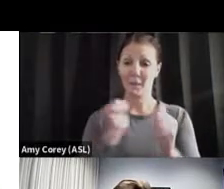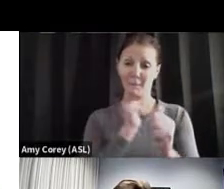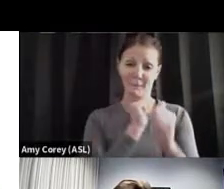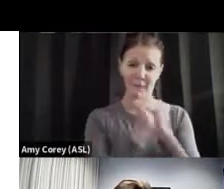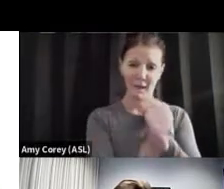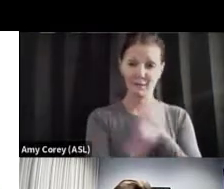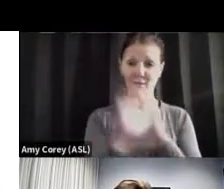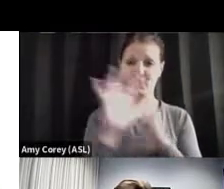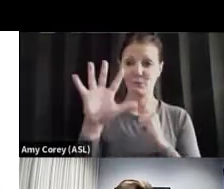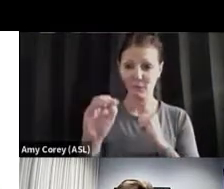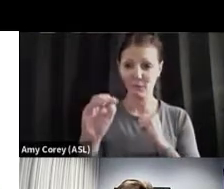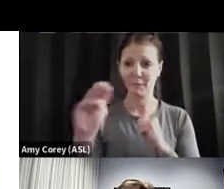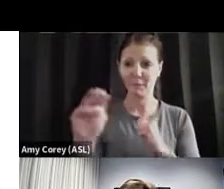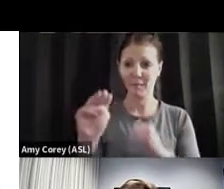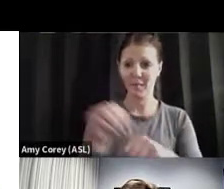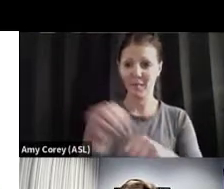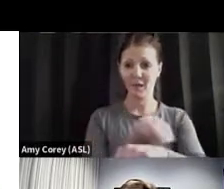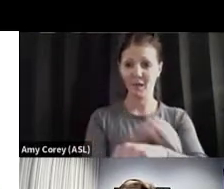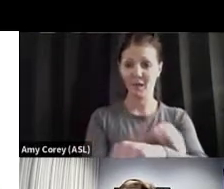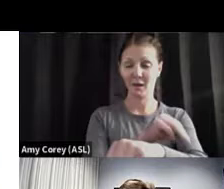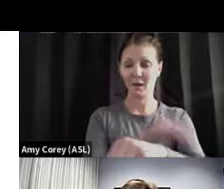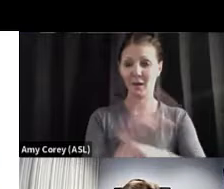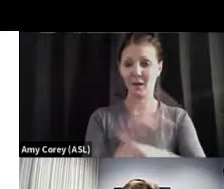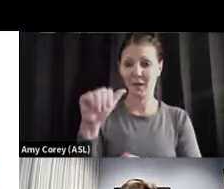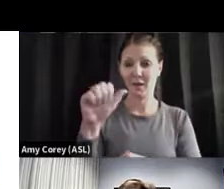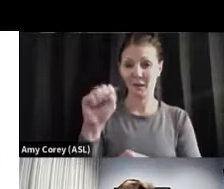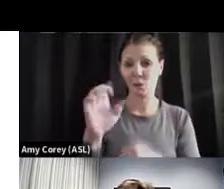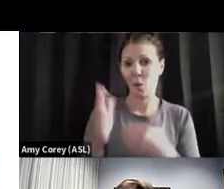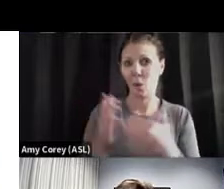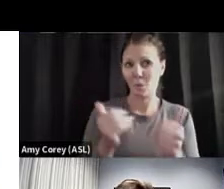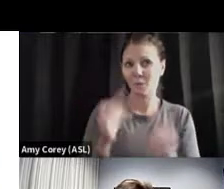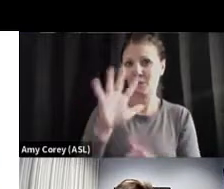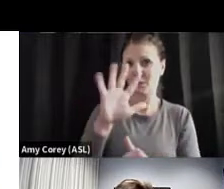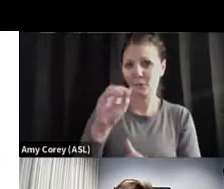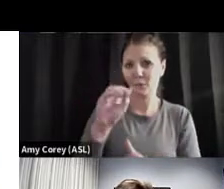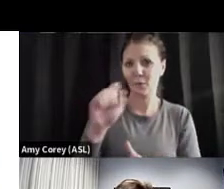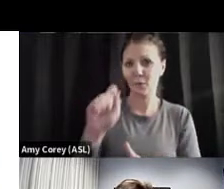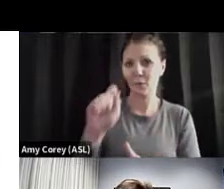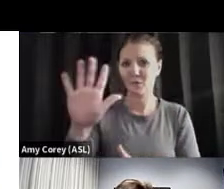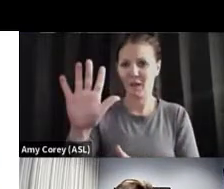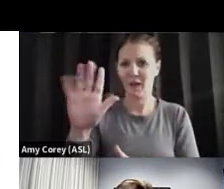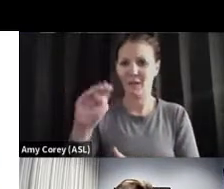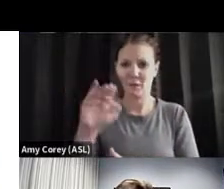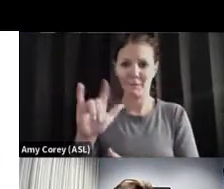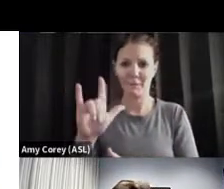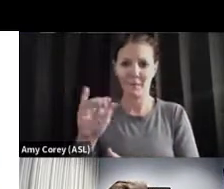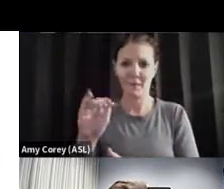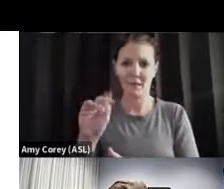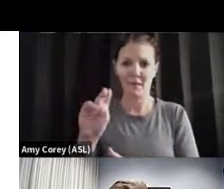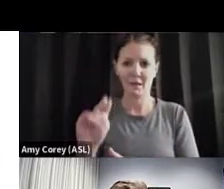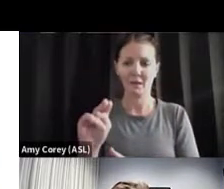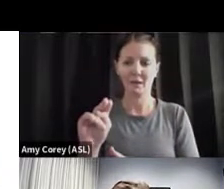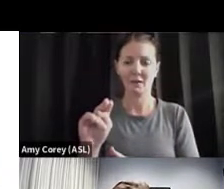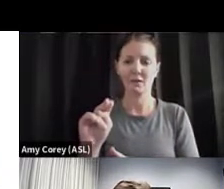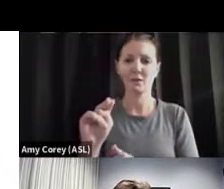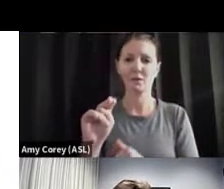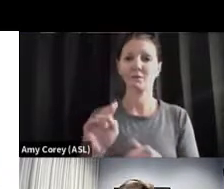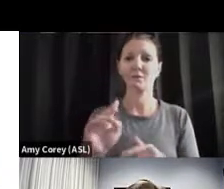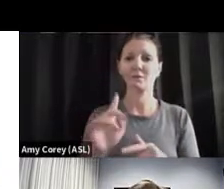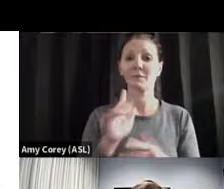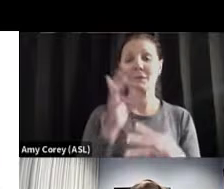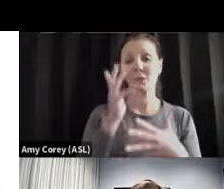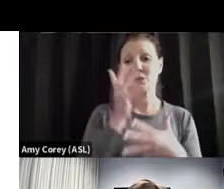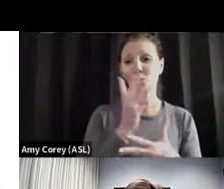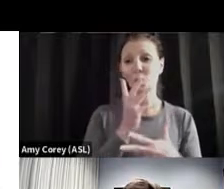million cases, almost 50 million, 50.5 million. And we, this week, unfortunately, we